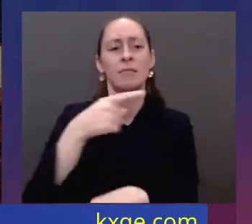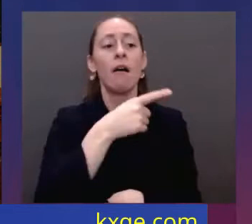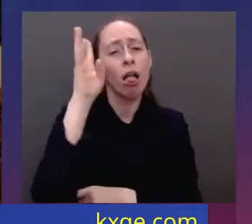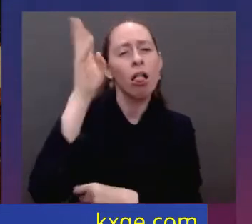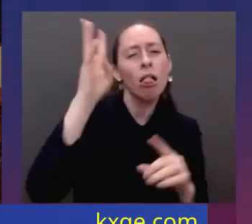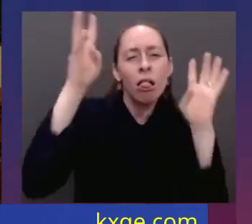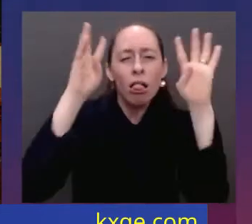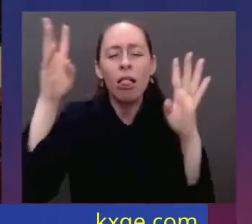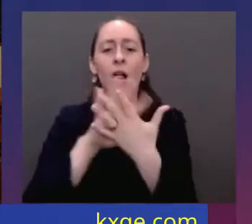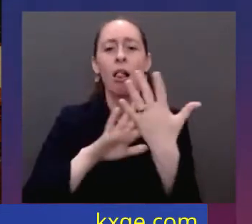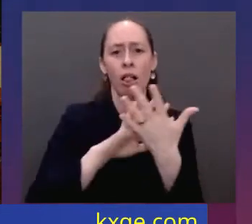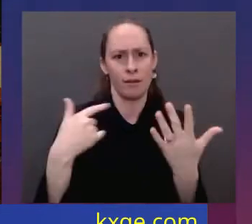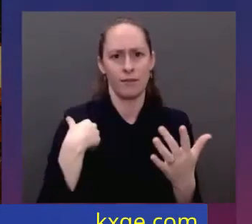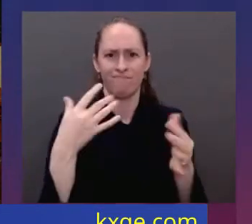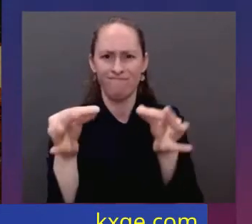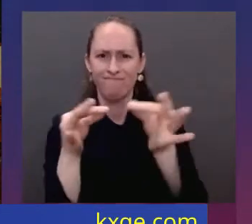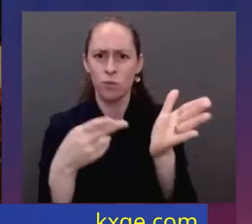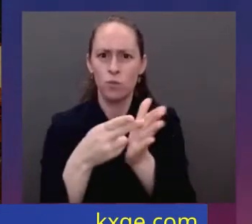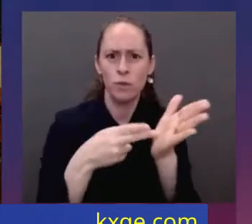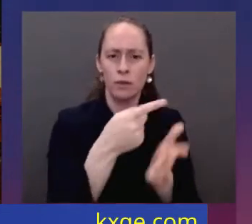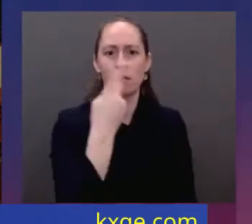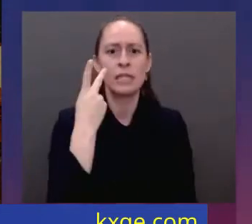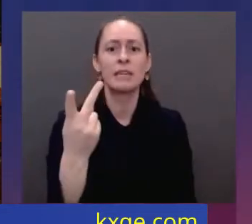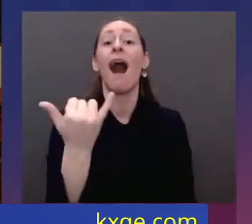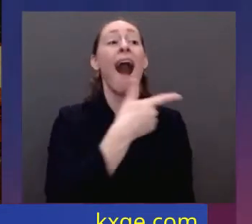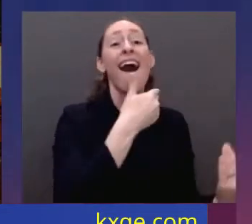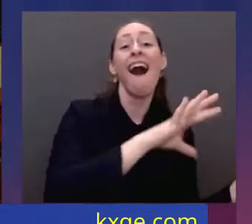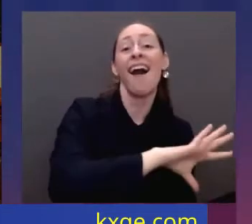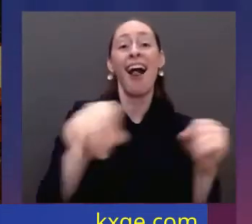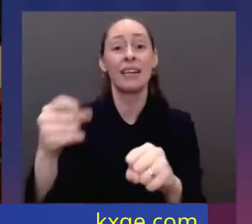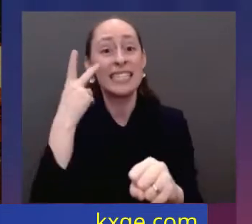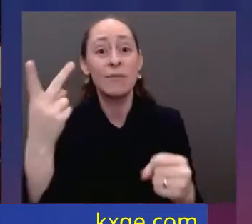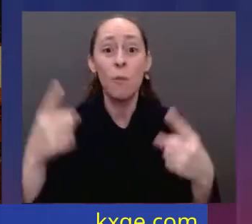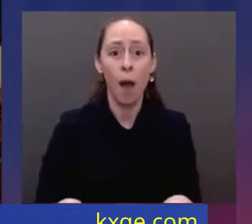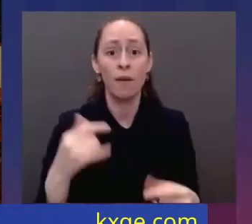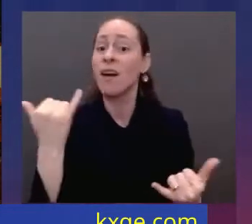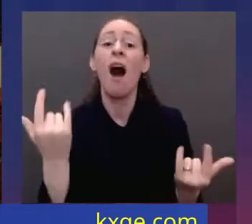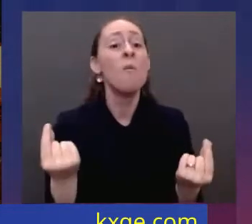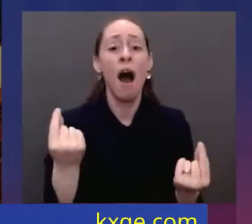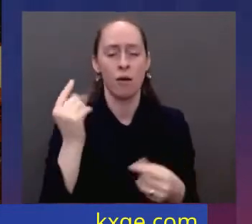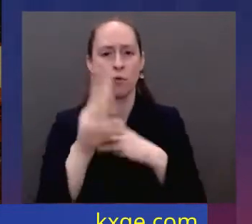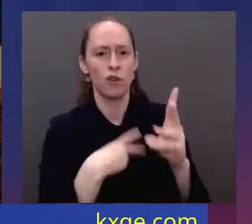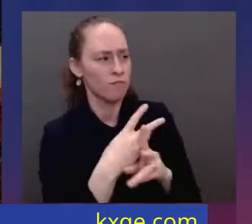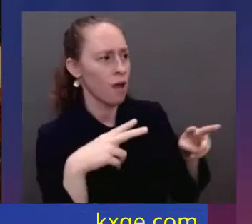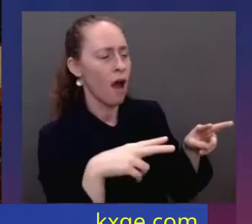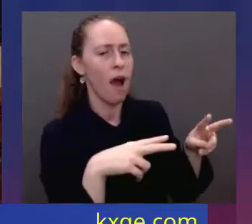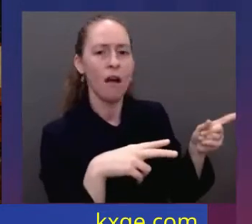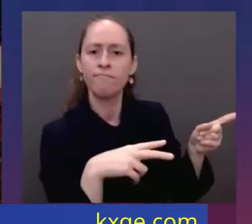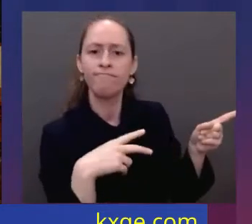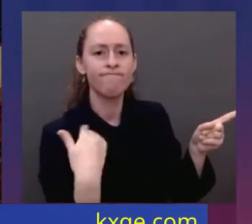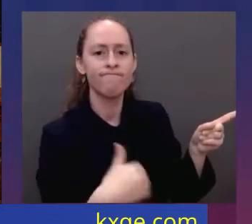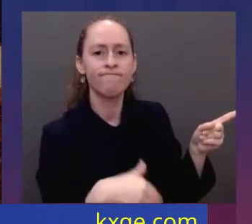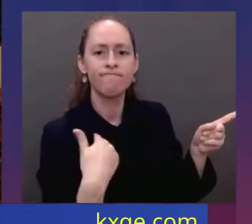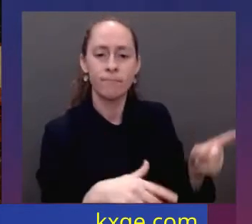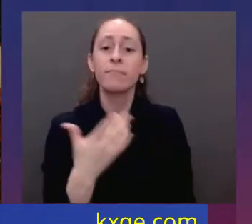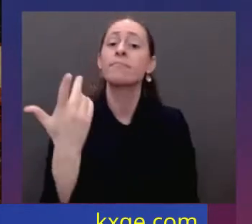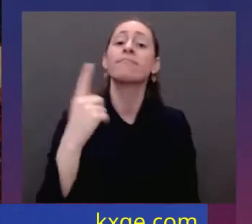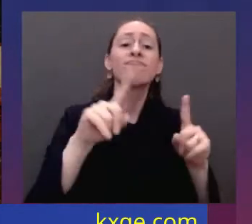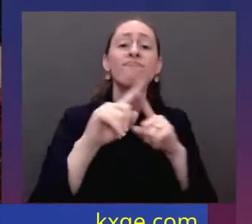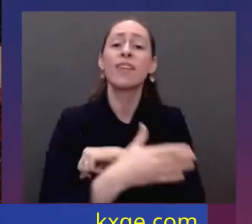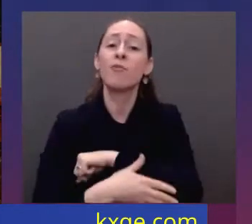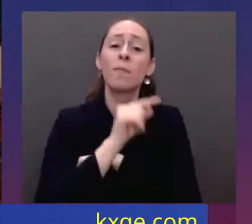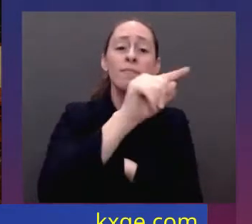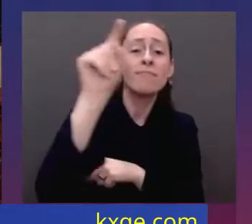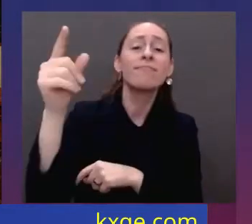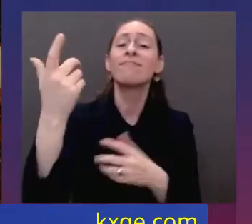the free world is holding him accountable, along with 27 members of the European Union, including France, Germany, Italy, as well as countries like the United Kingdom, Canada, Japan, Korea, Australia, New